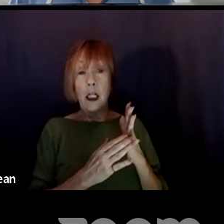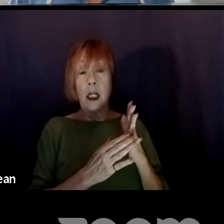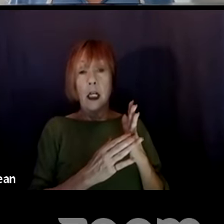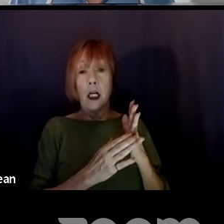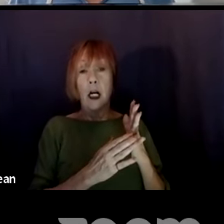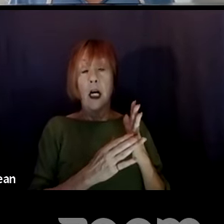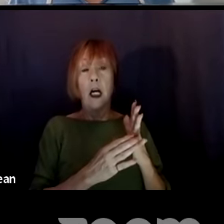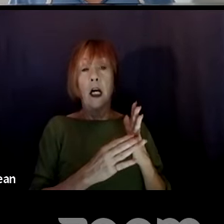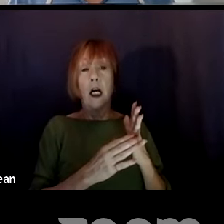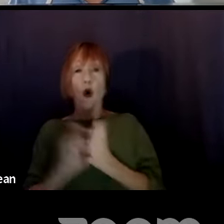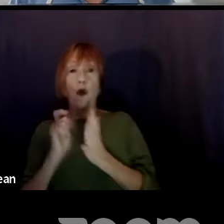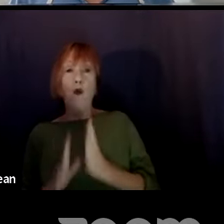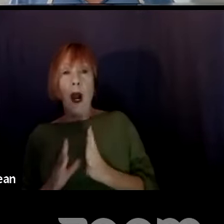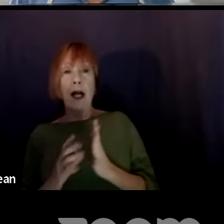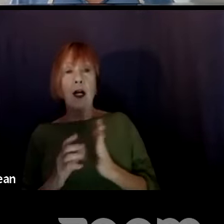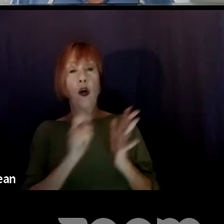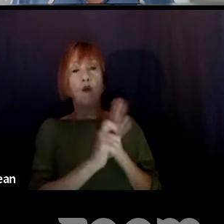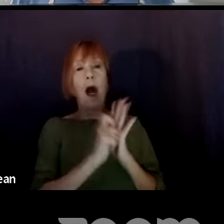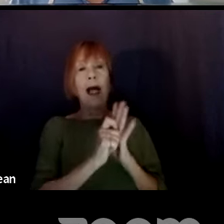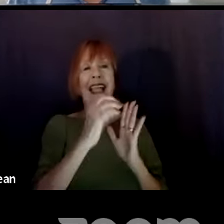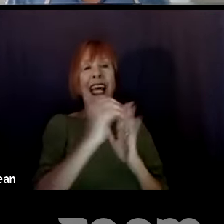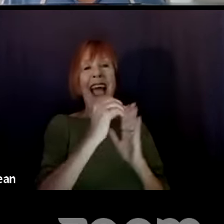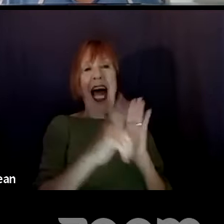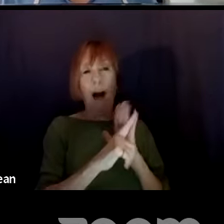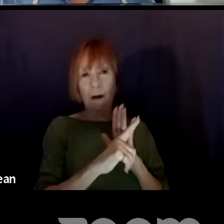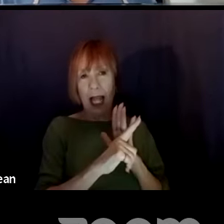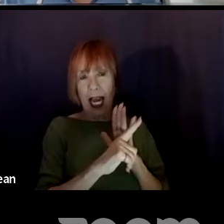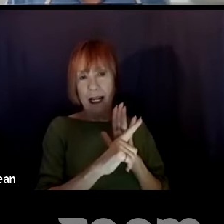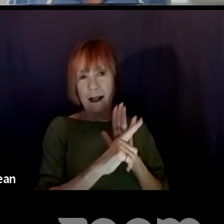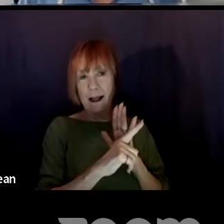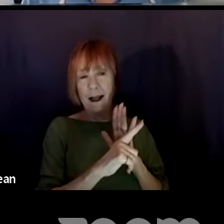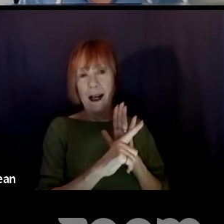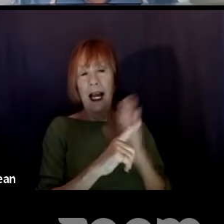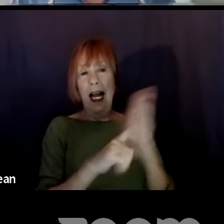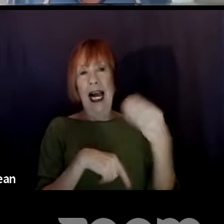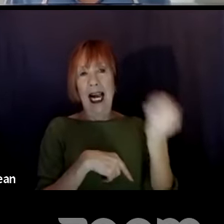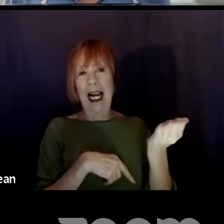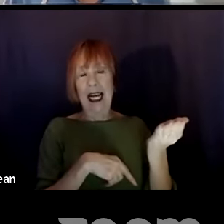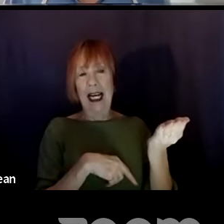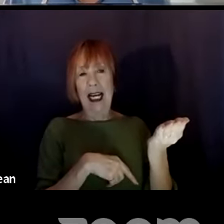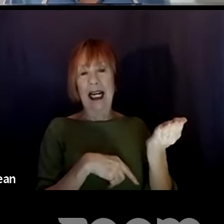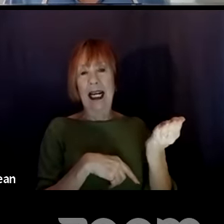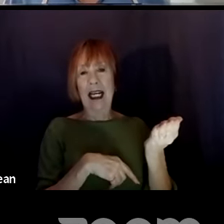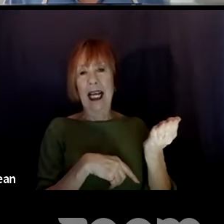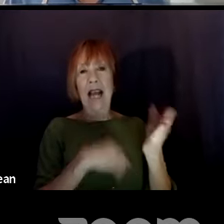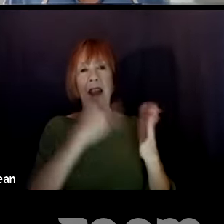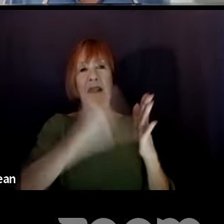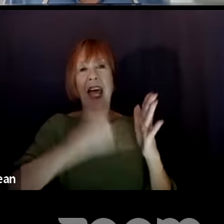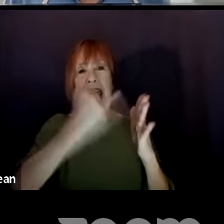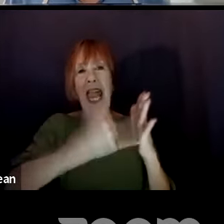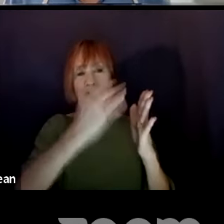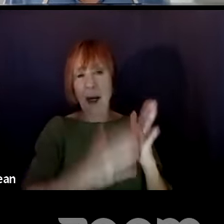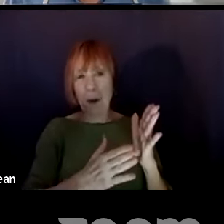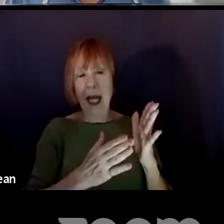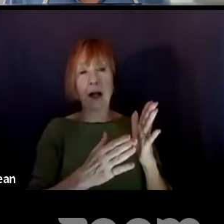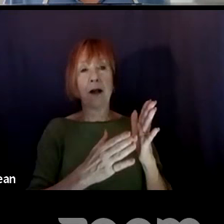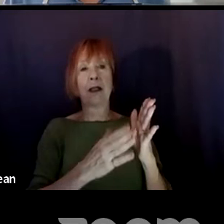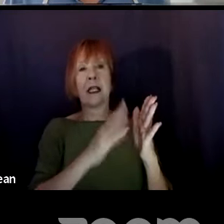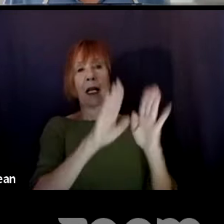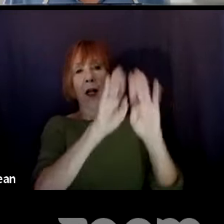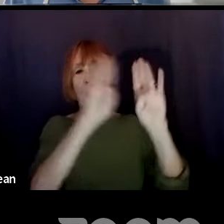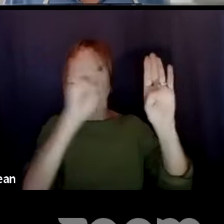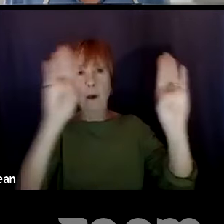a, an outline. And then the, you know, the animators and the director and stuff, they're the ones